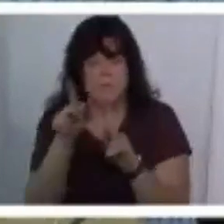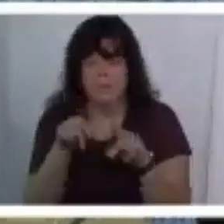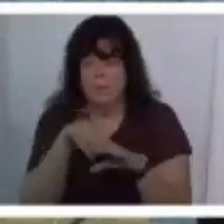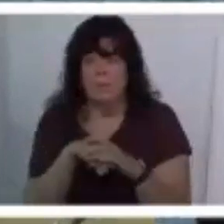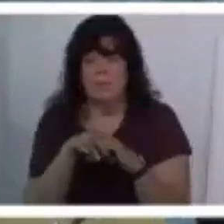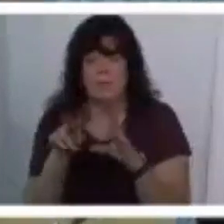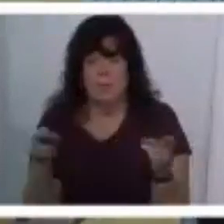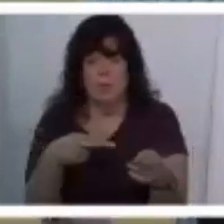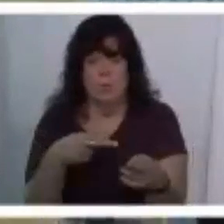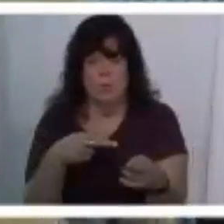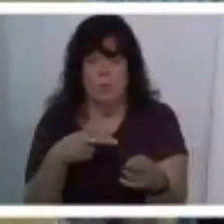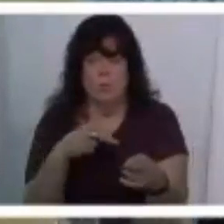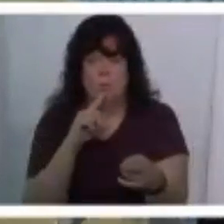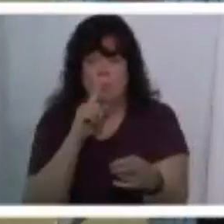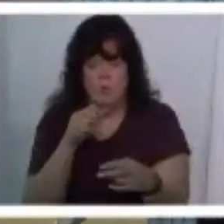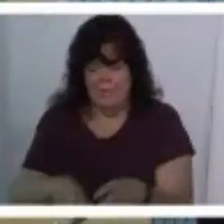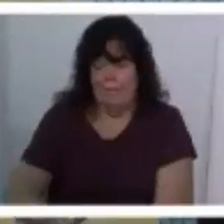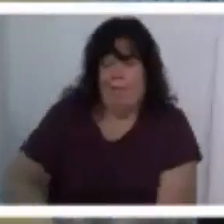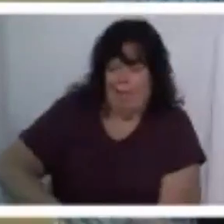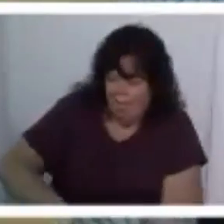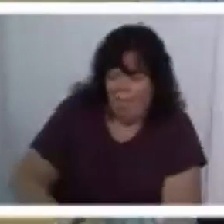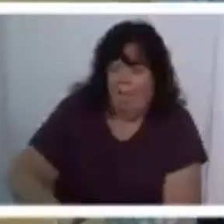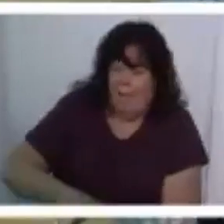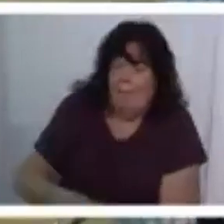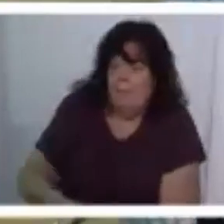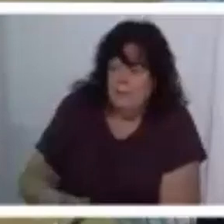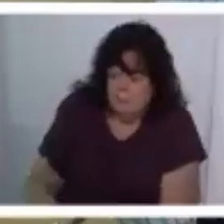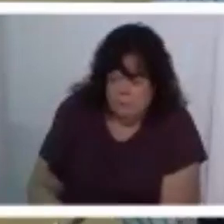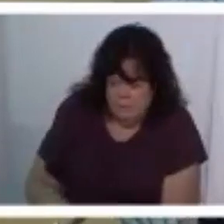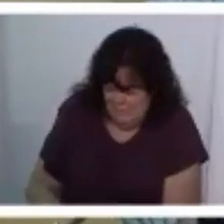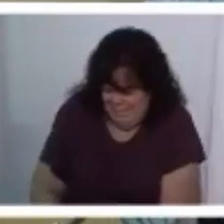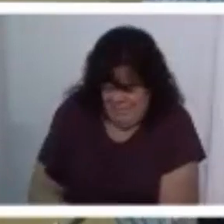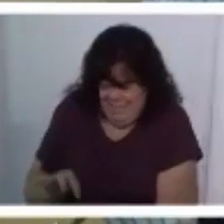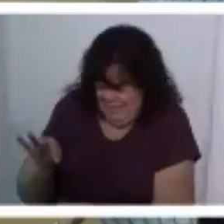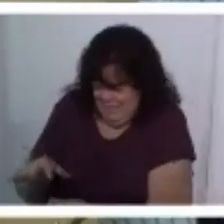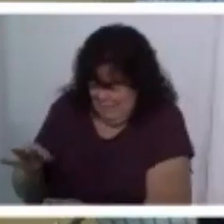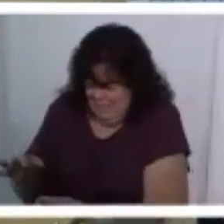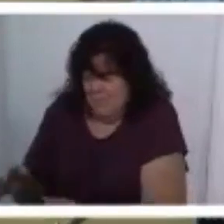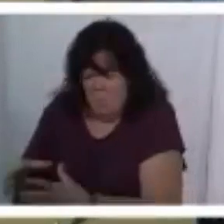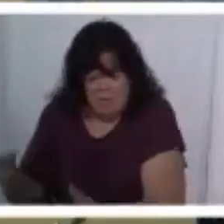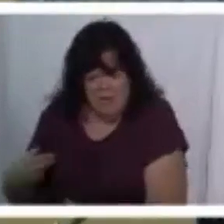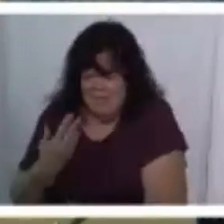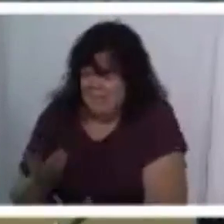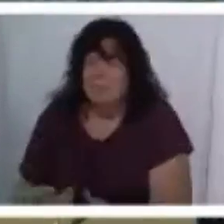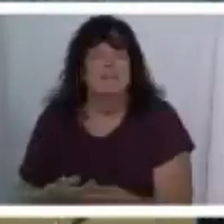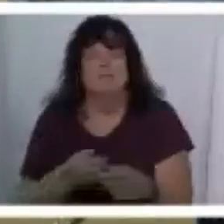in this room really digging down and giving more deeply i think it's gonna come from